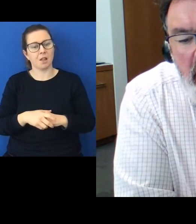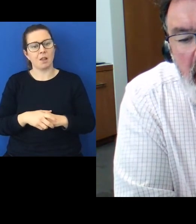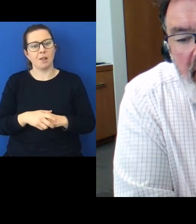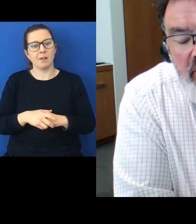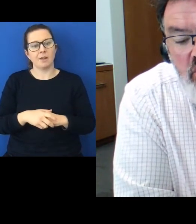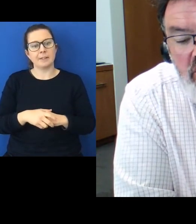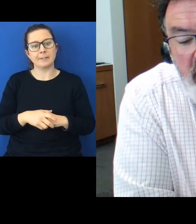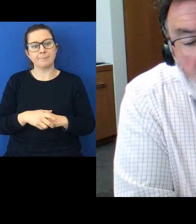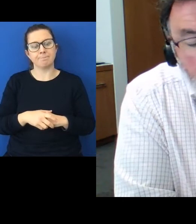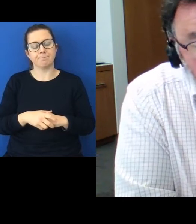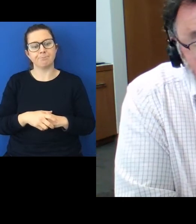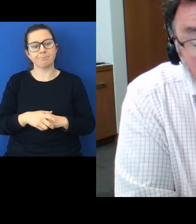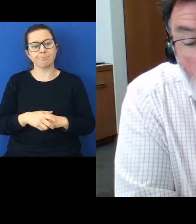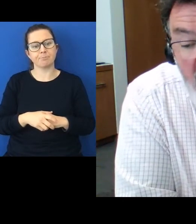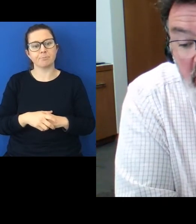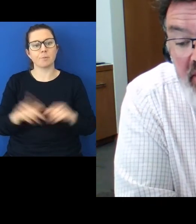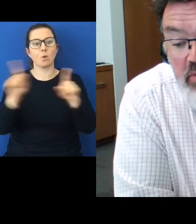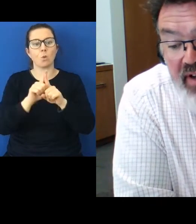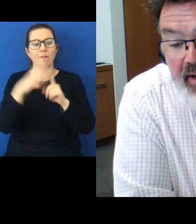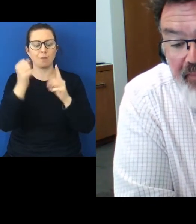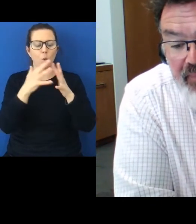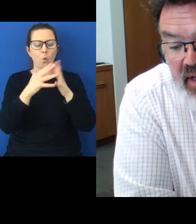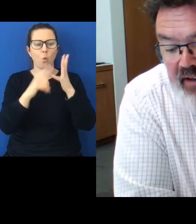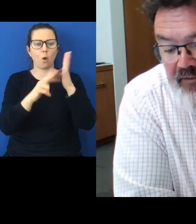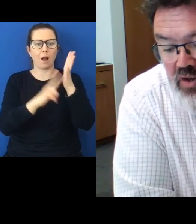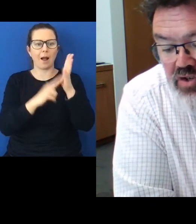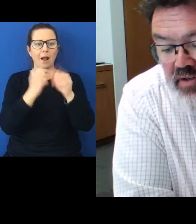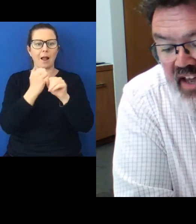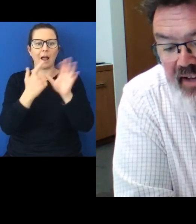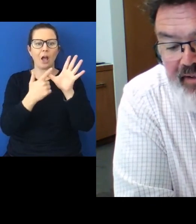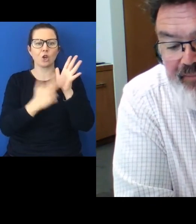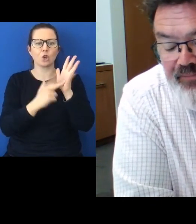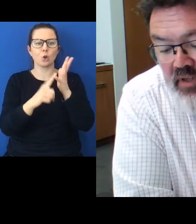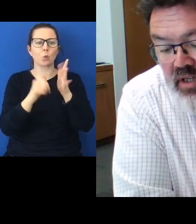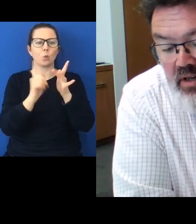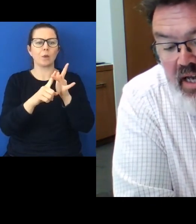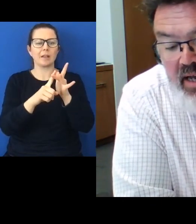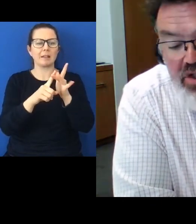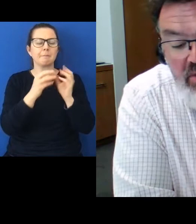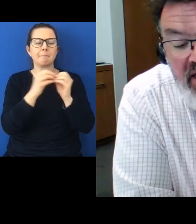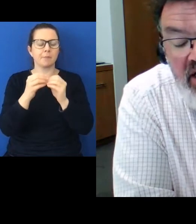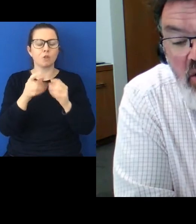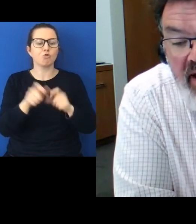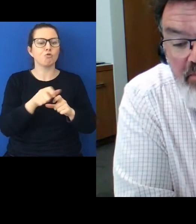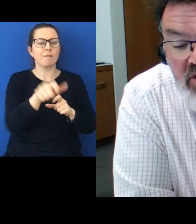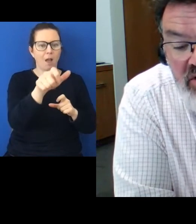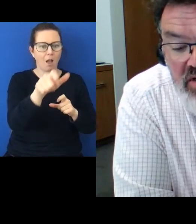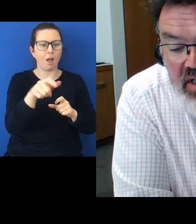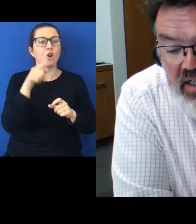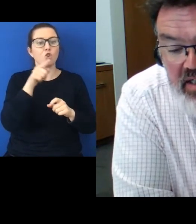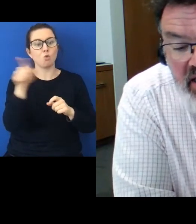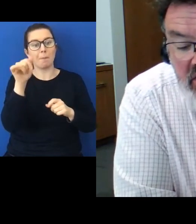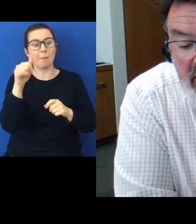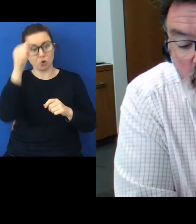There is also the Wanganui River version of that which you may know about because